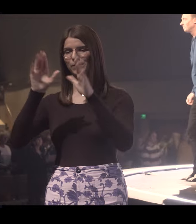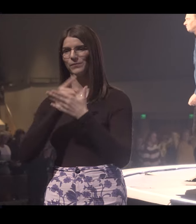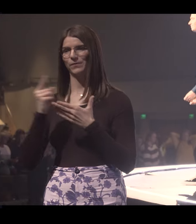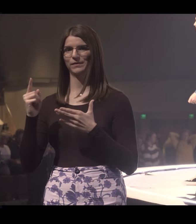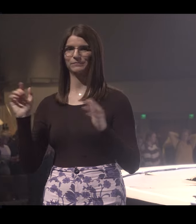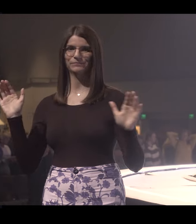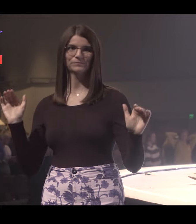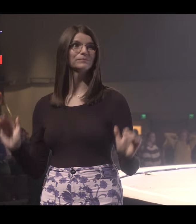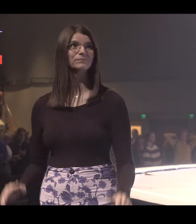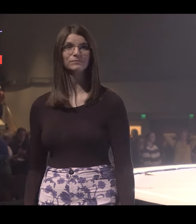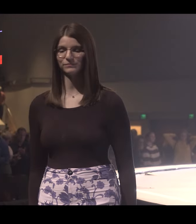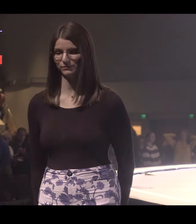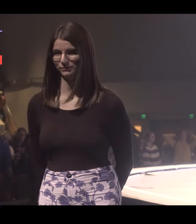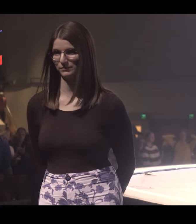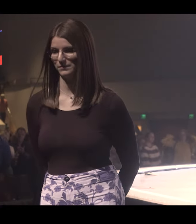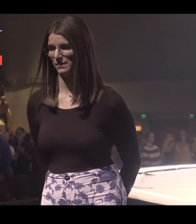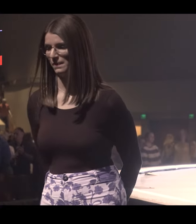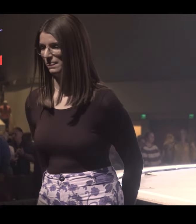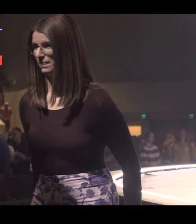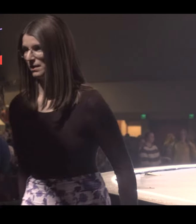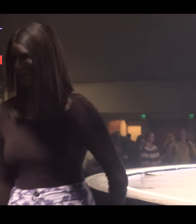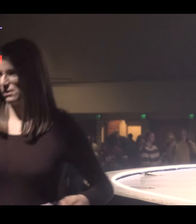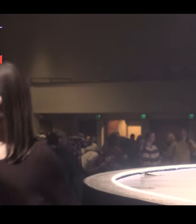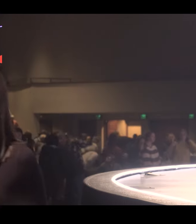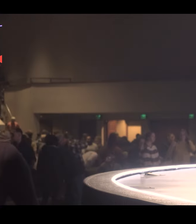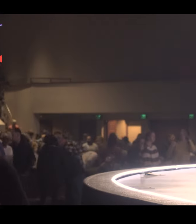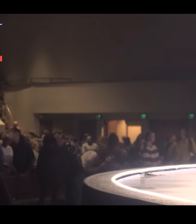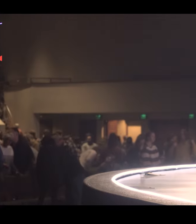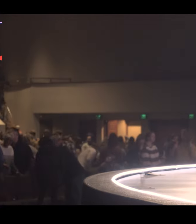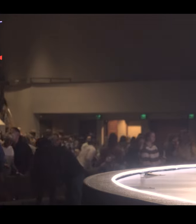Have a great week, CCV. Thank you.